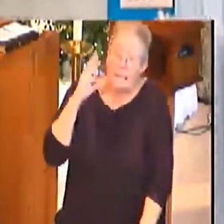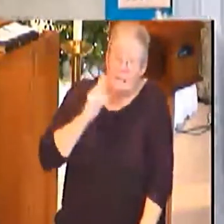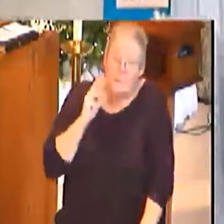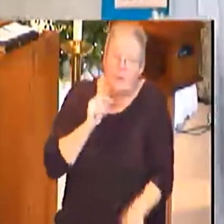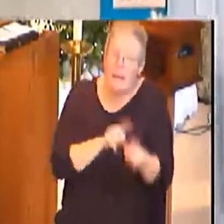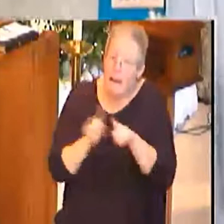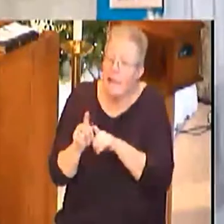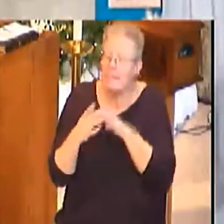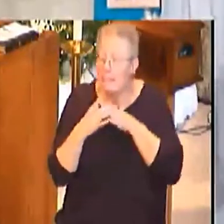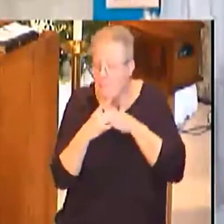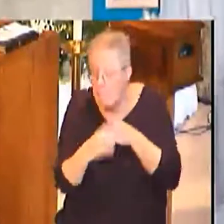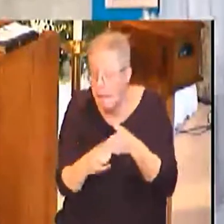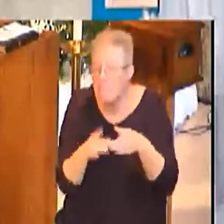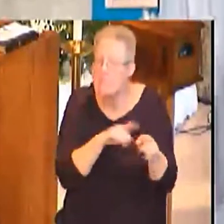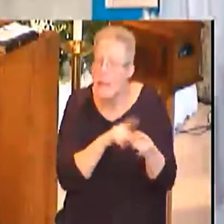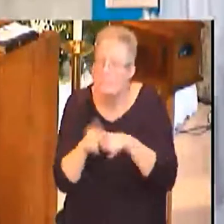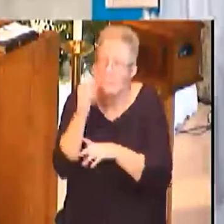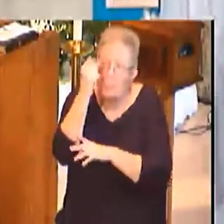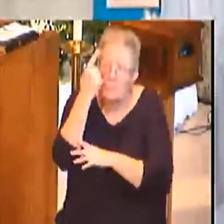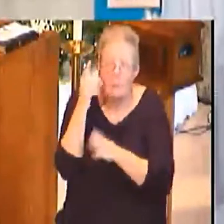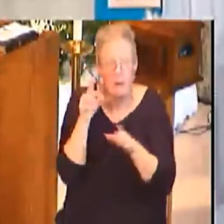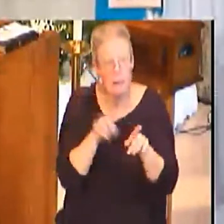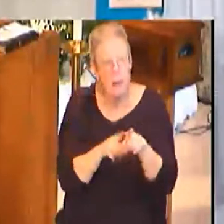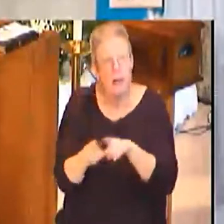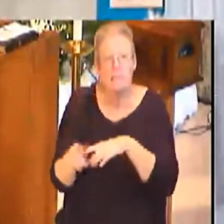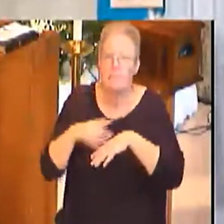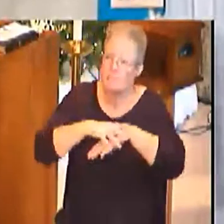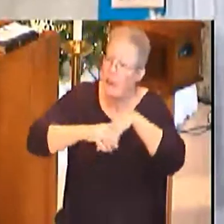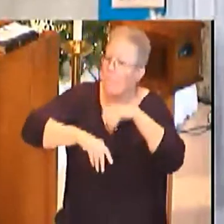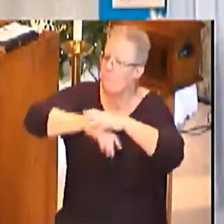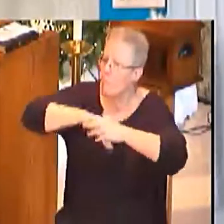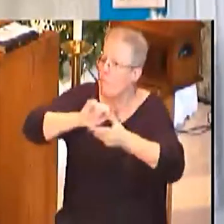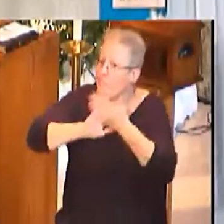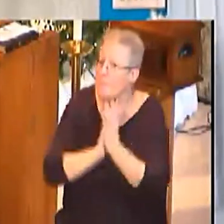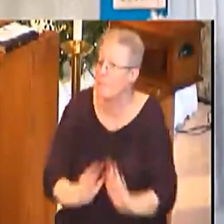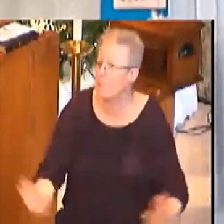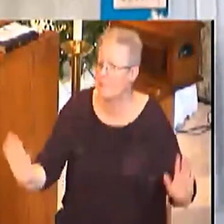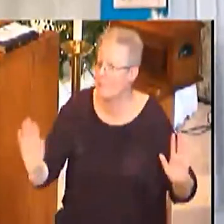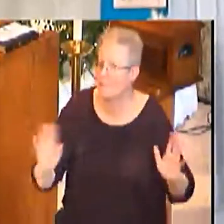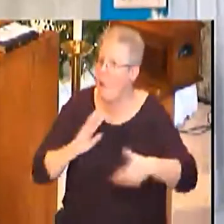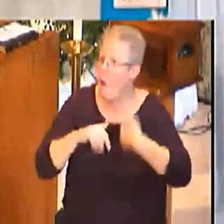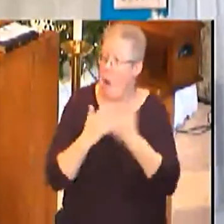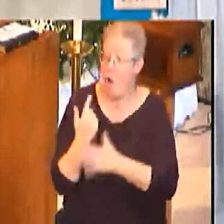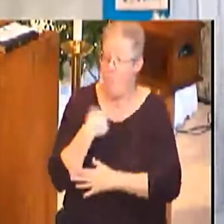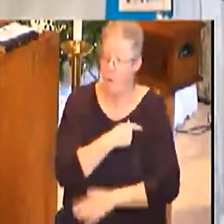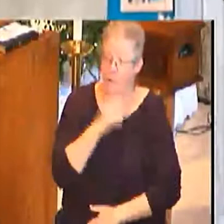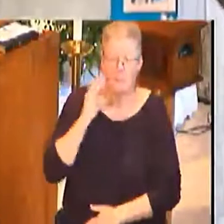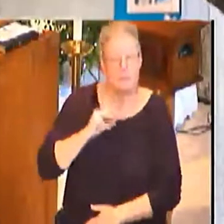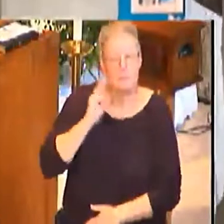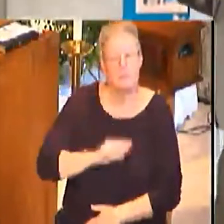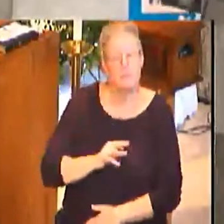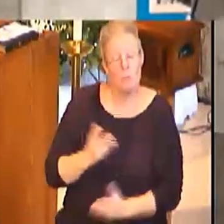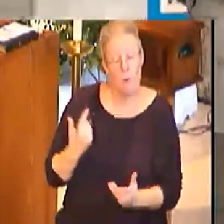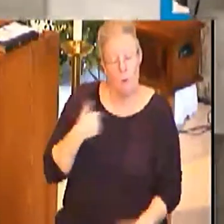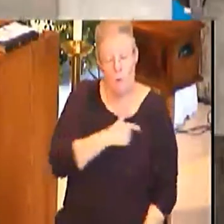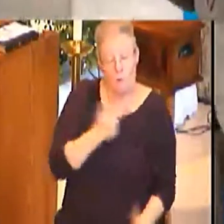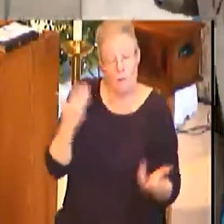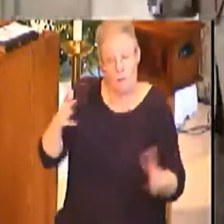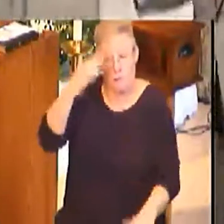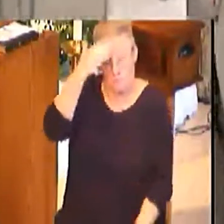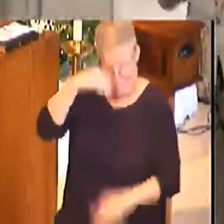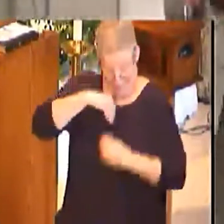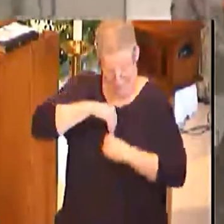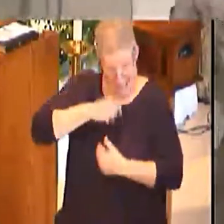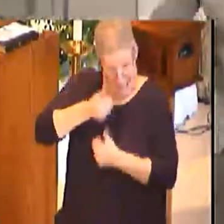understanding, as comfort, as peace. All these things we experience, and so we know that within us, we are